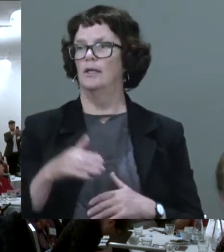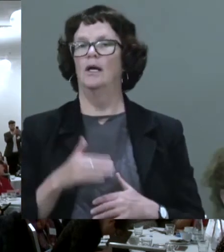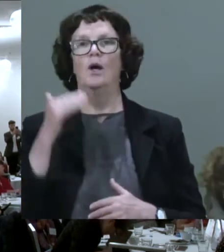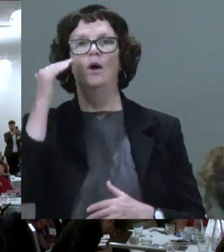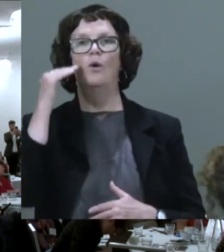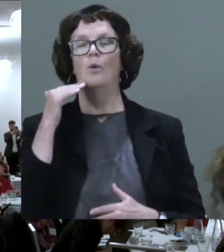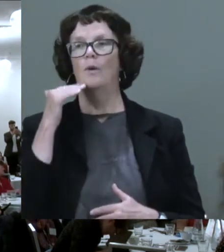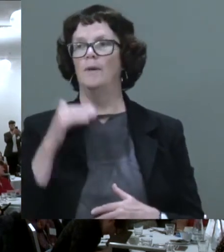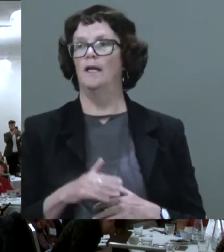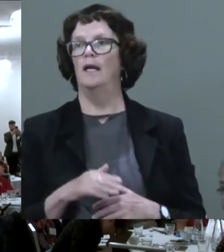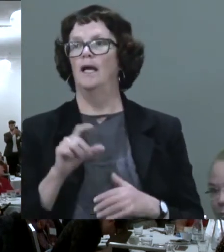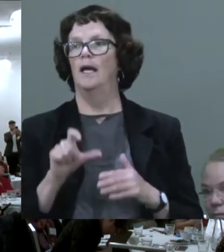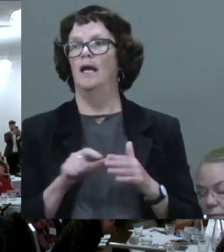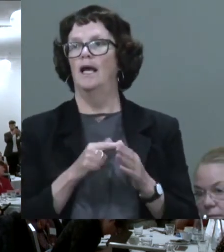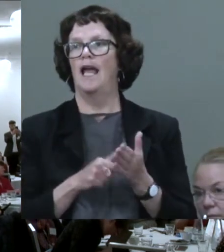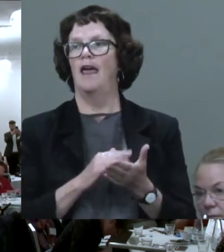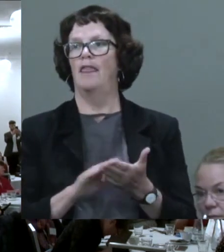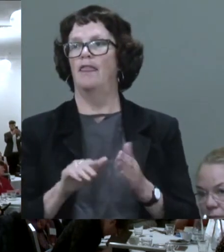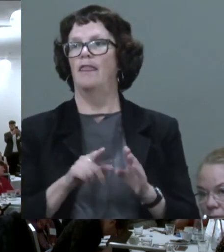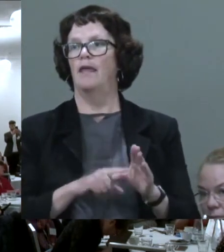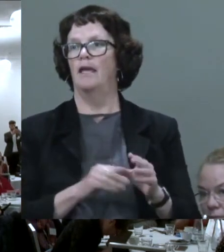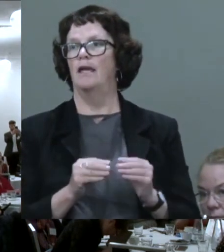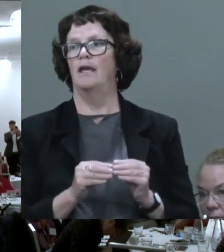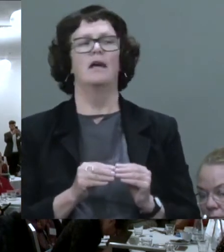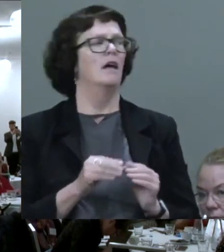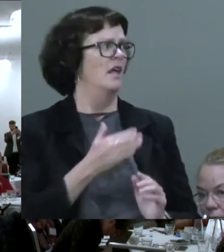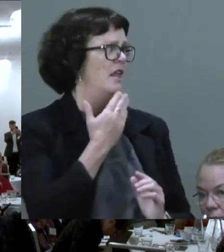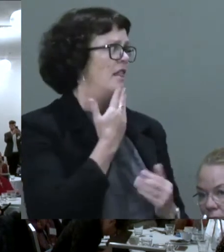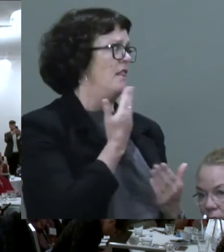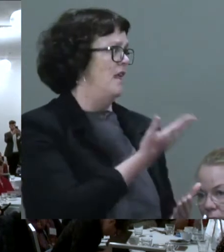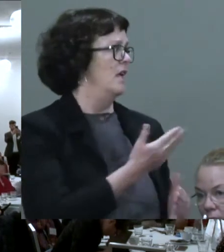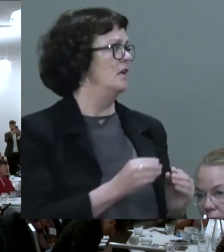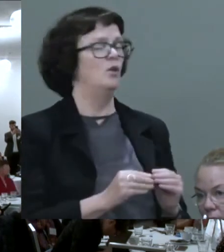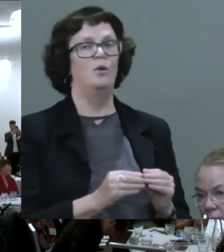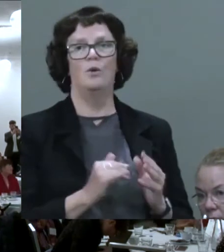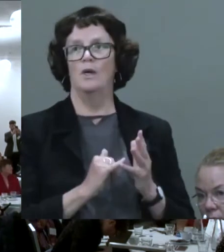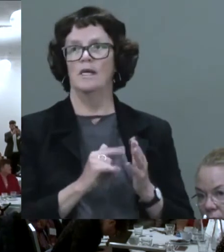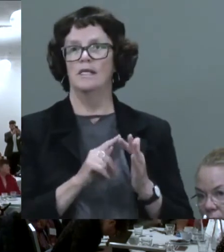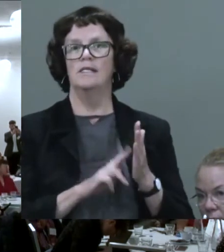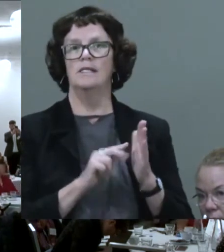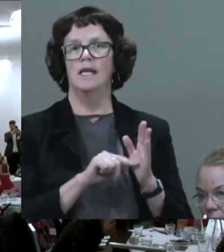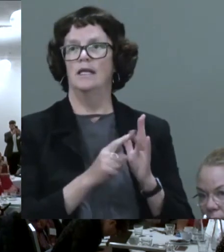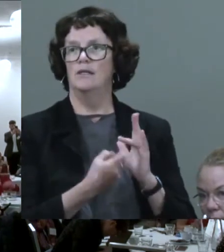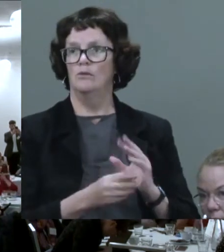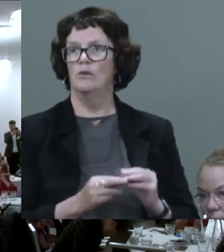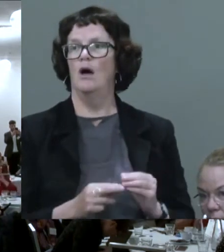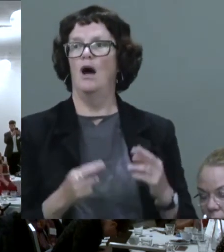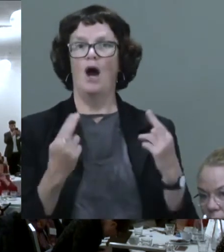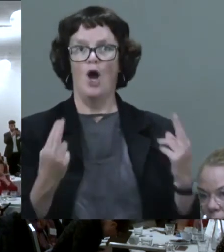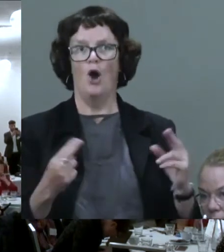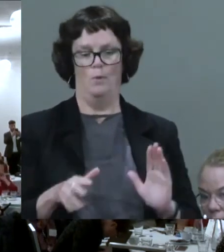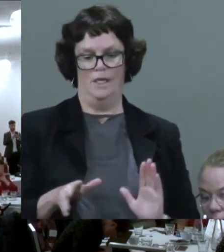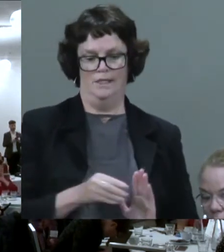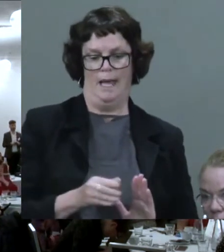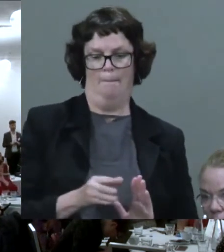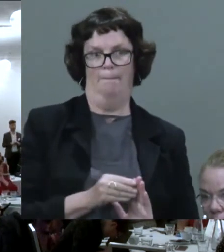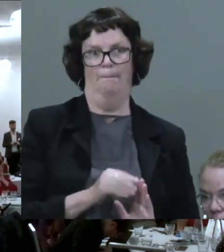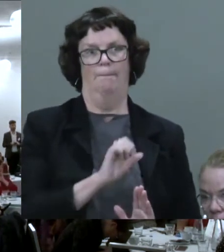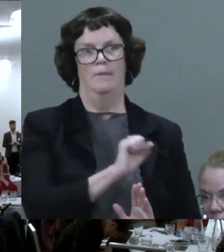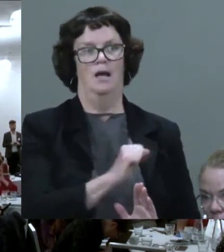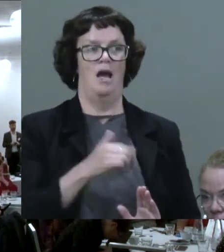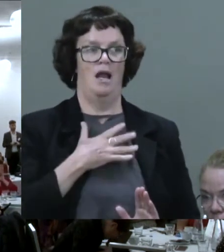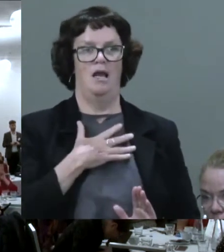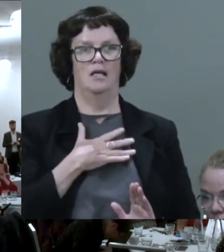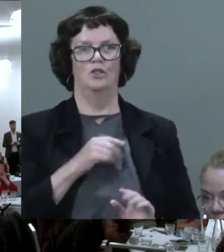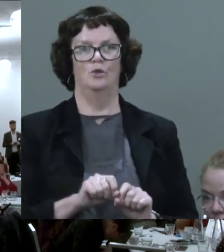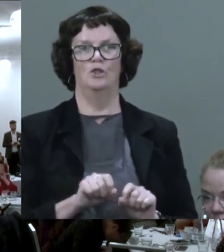Hi. I'm Cathy Barakas. Senator Jordan, thank you so much for the speech. I hope it's been taped, because I'd like to share that with